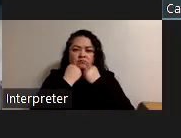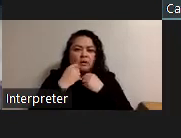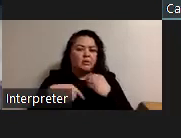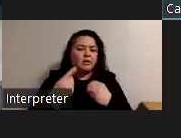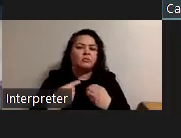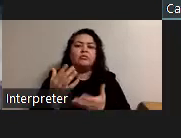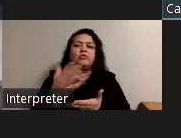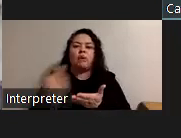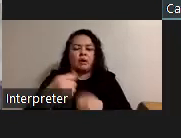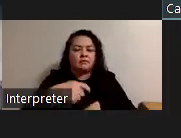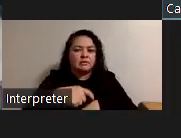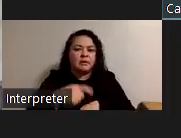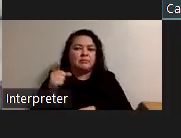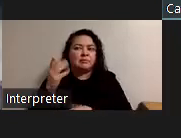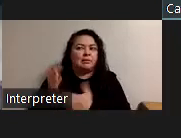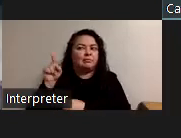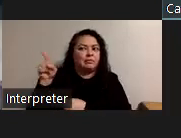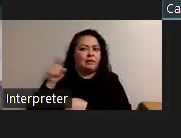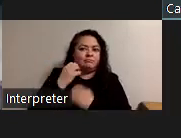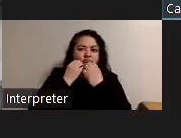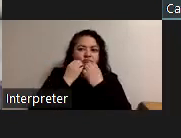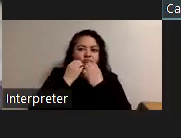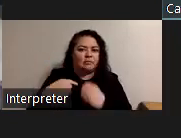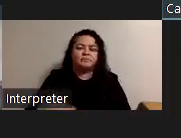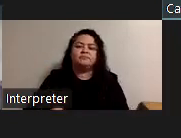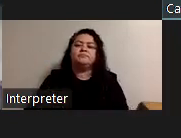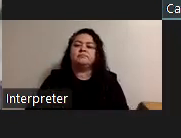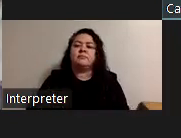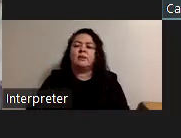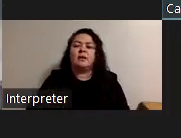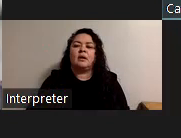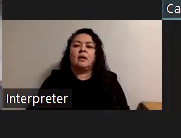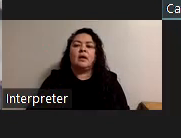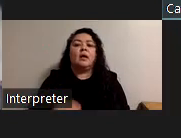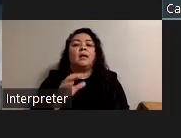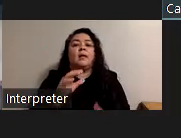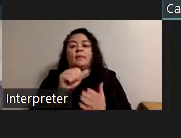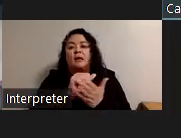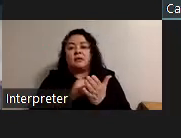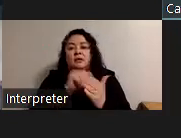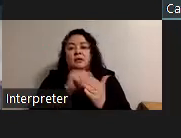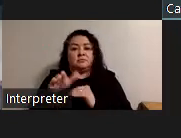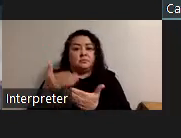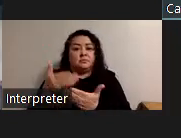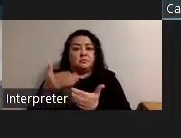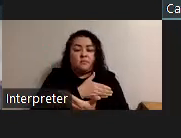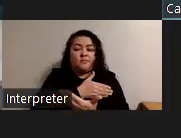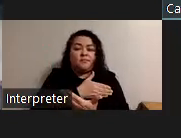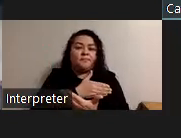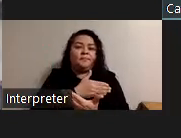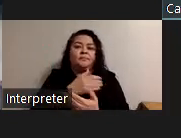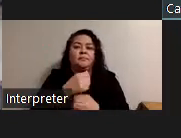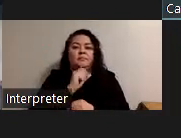time on the things they might care about um sending that agenda ahead of time helps make sure that your